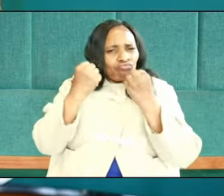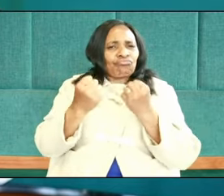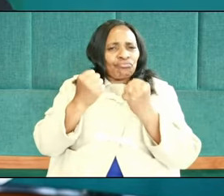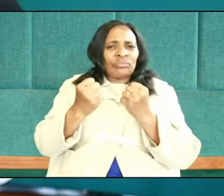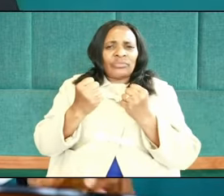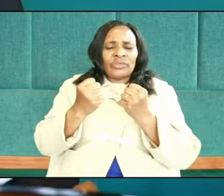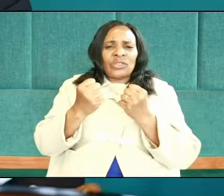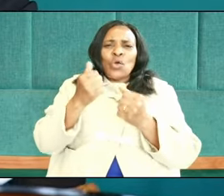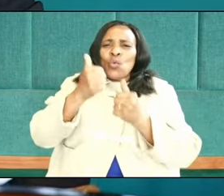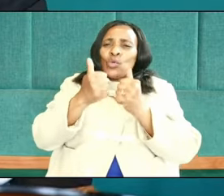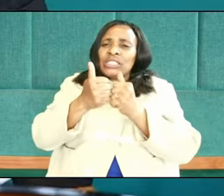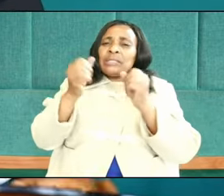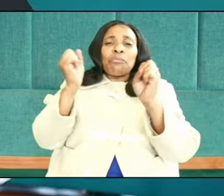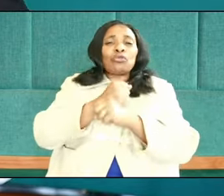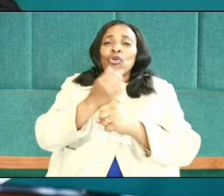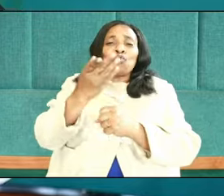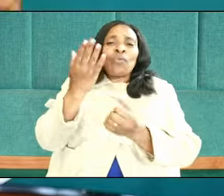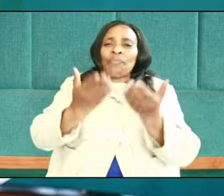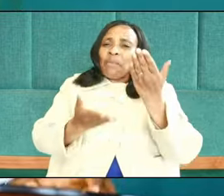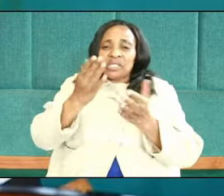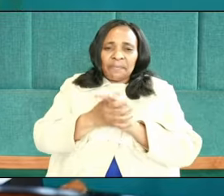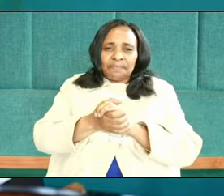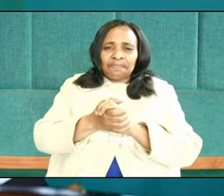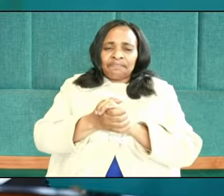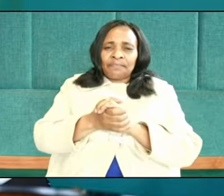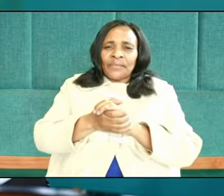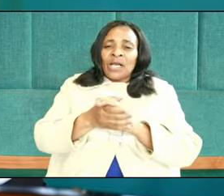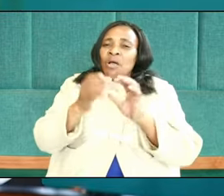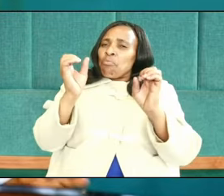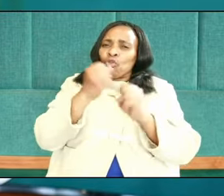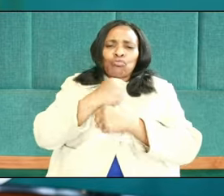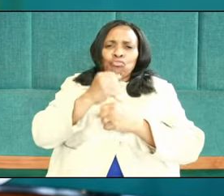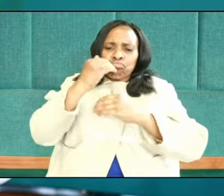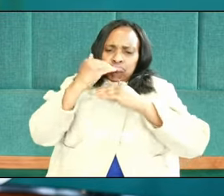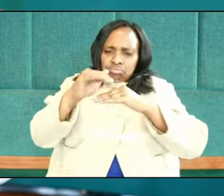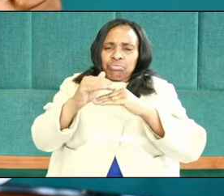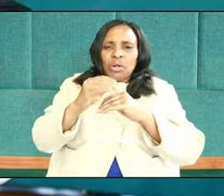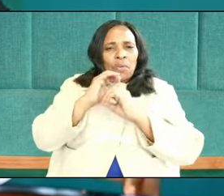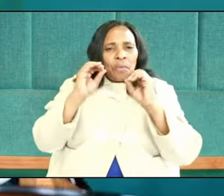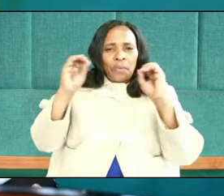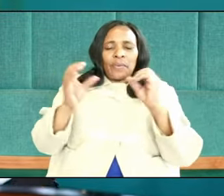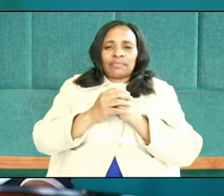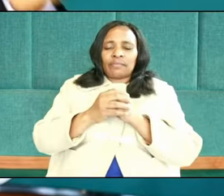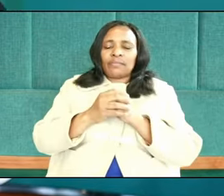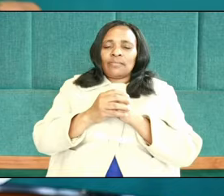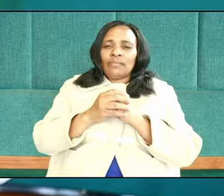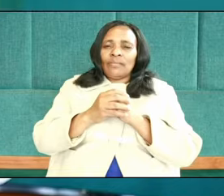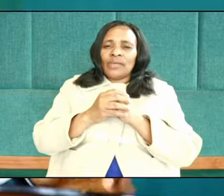immeasurable power. There is no limit to his power and that is what technically they call omnipotence,